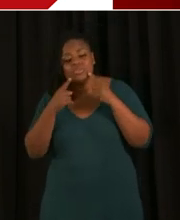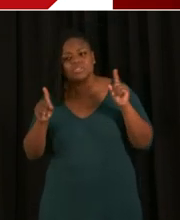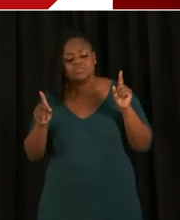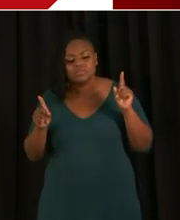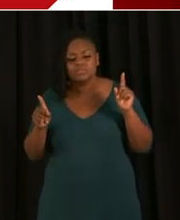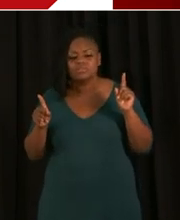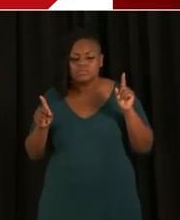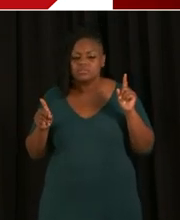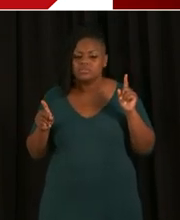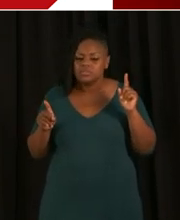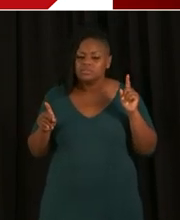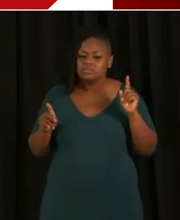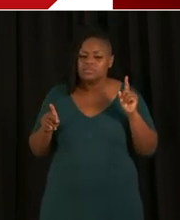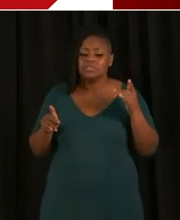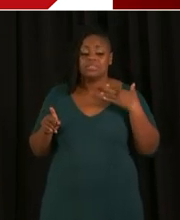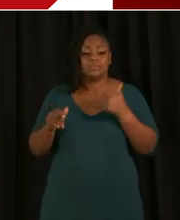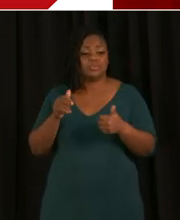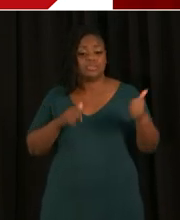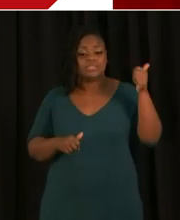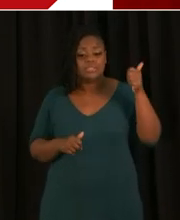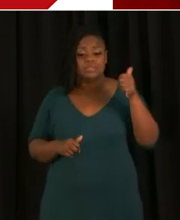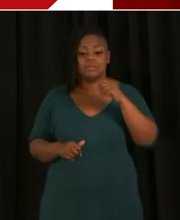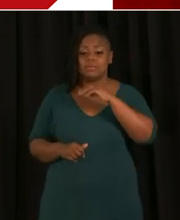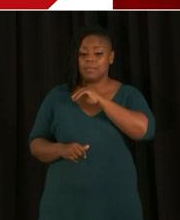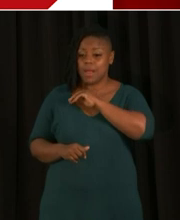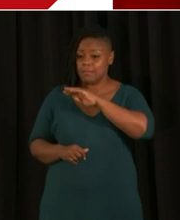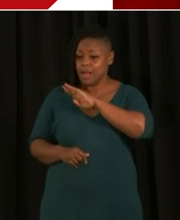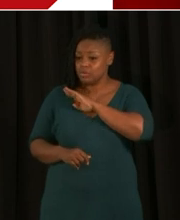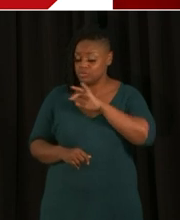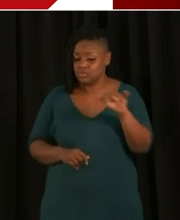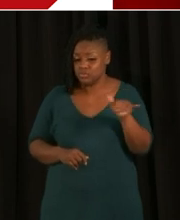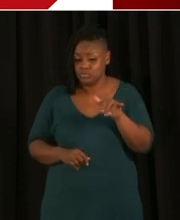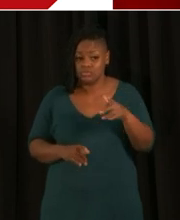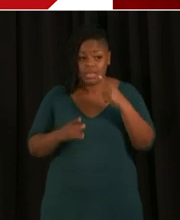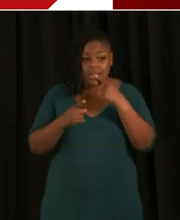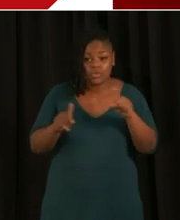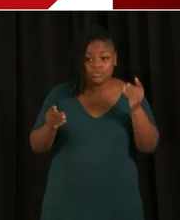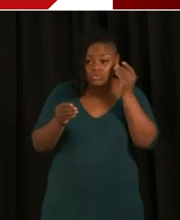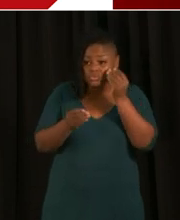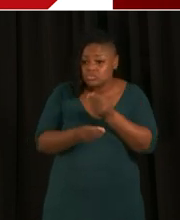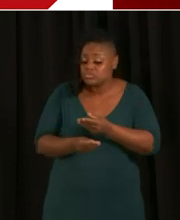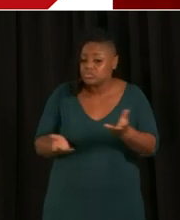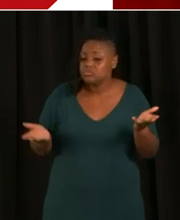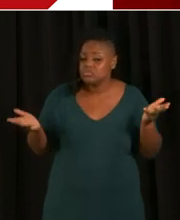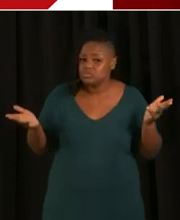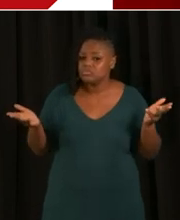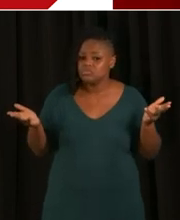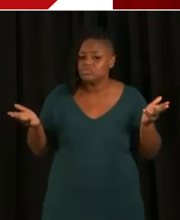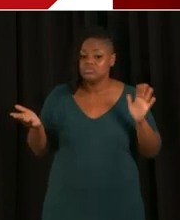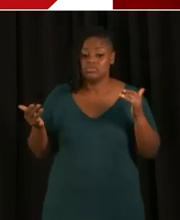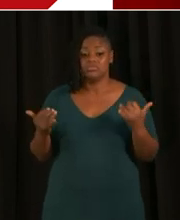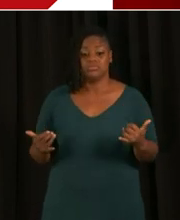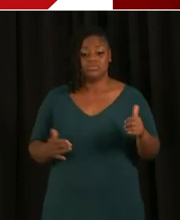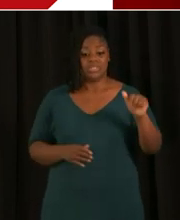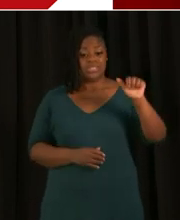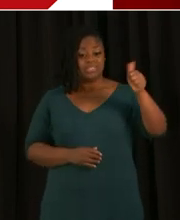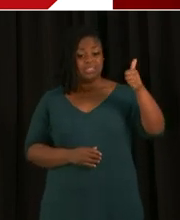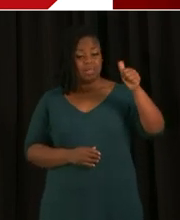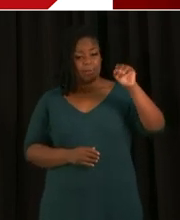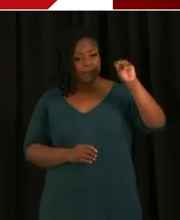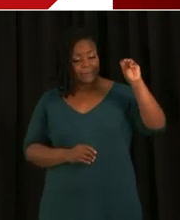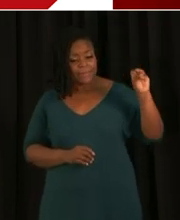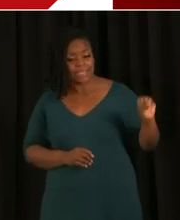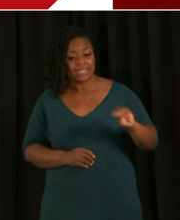Falchicchio and Mayor Bowser announced, which is we are a $10 million grant to cover up to $2